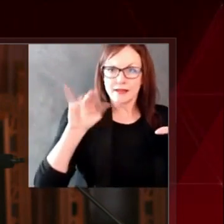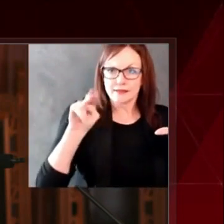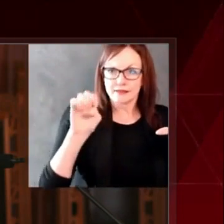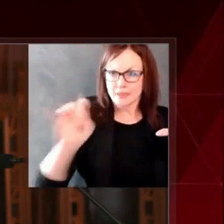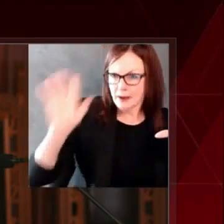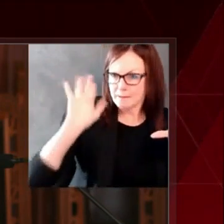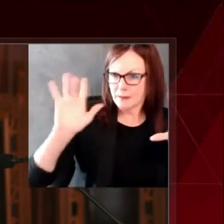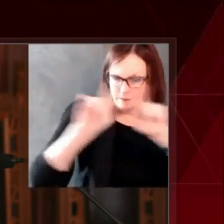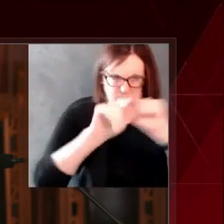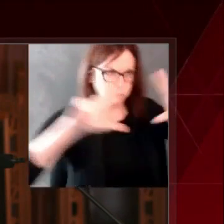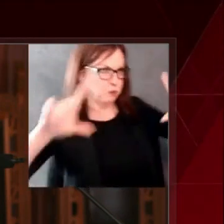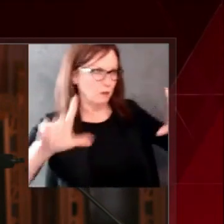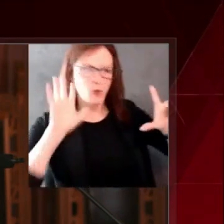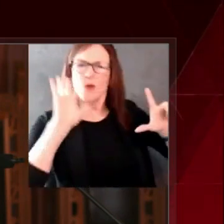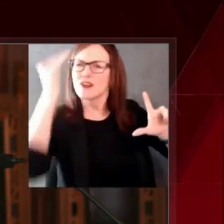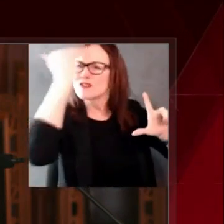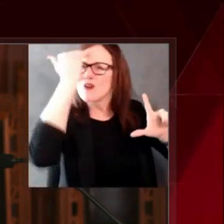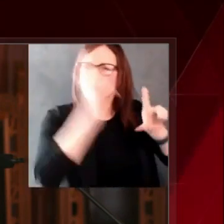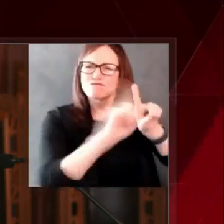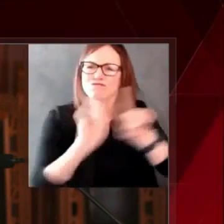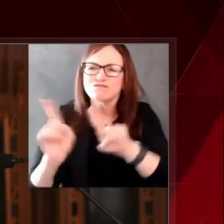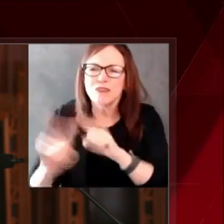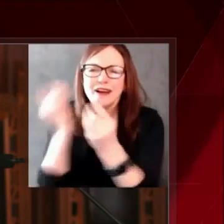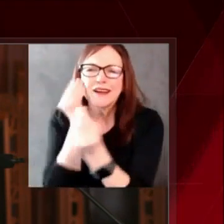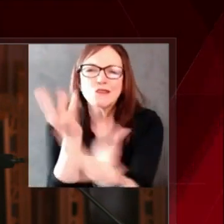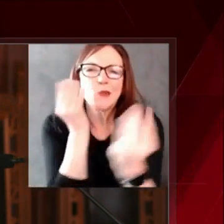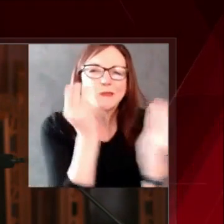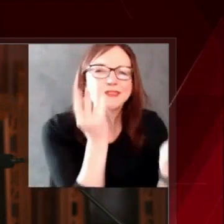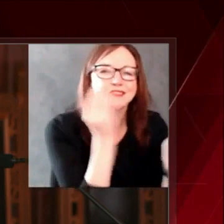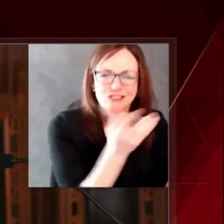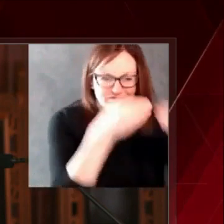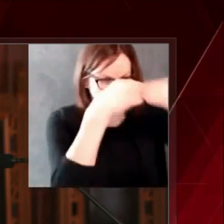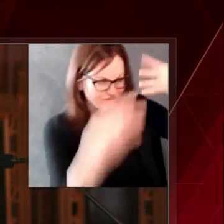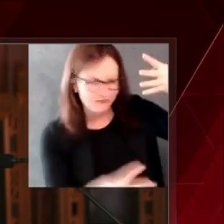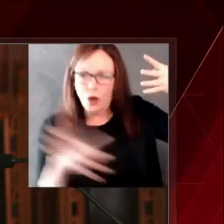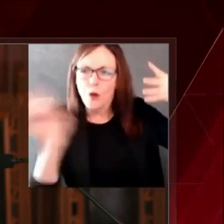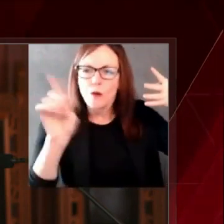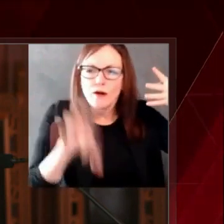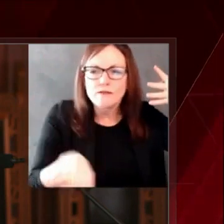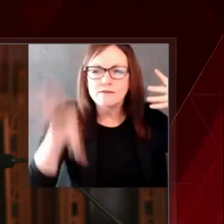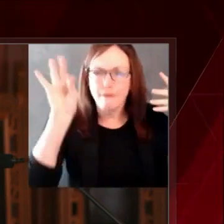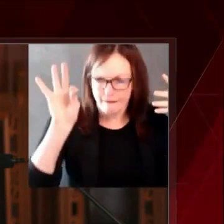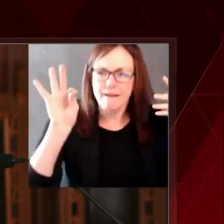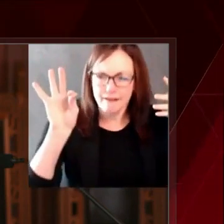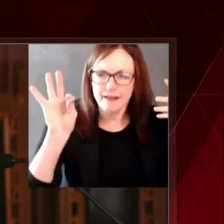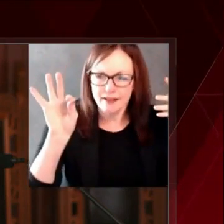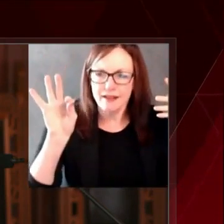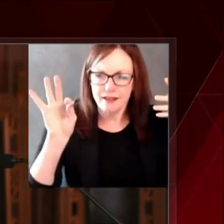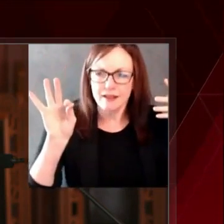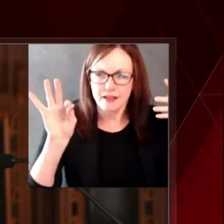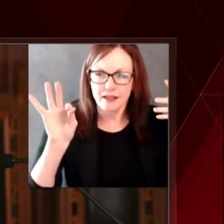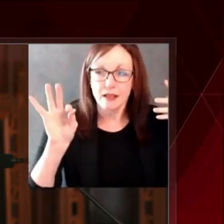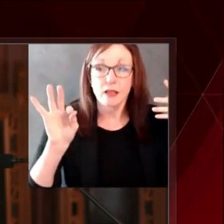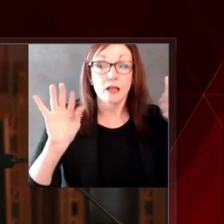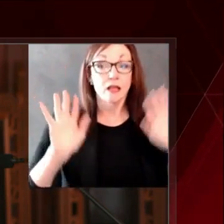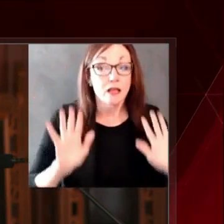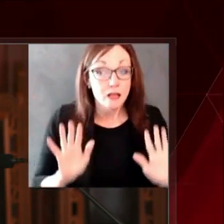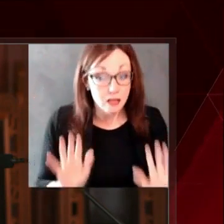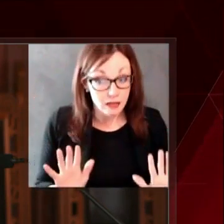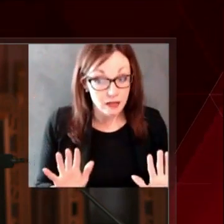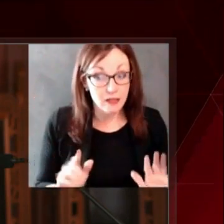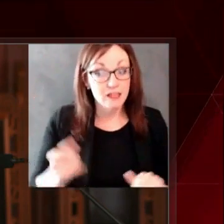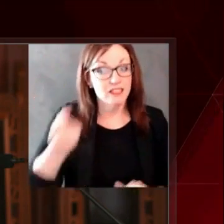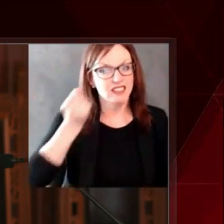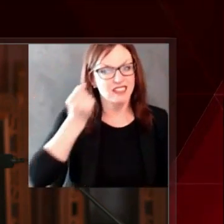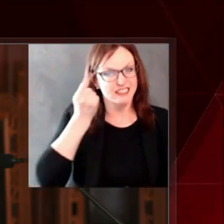your hands, wear a mask, and physically distance. If you have symptoms of COVID-19 or if you've been exposed, please get tested,